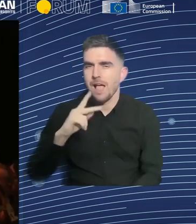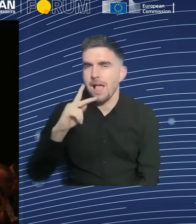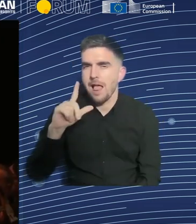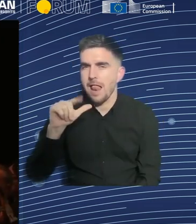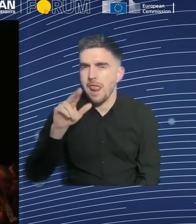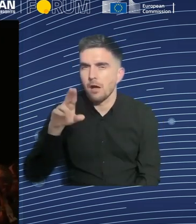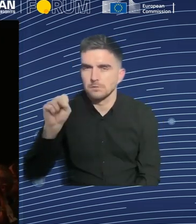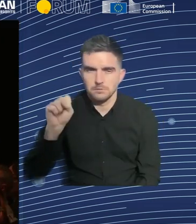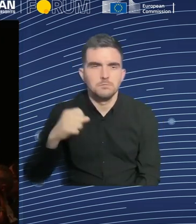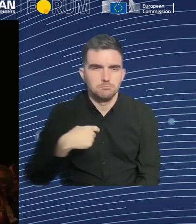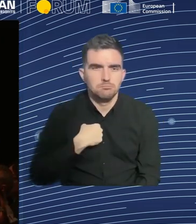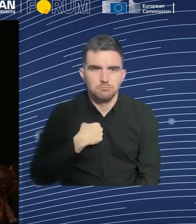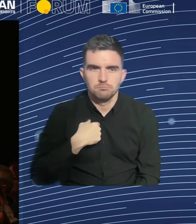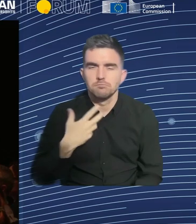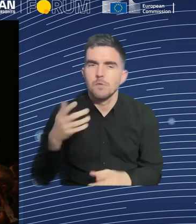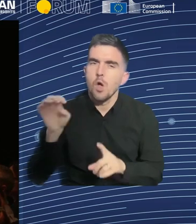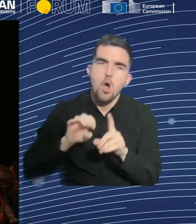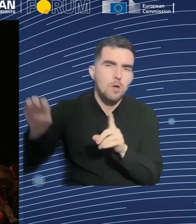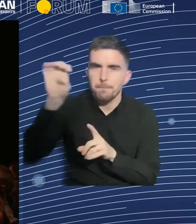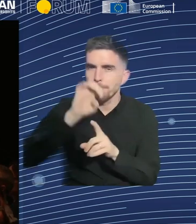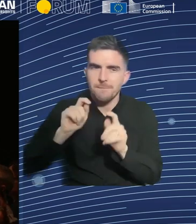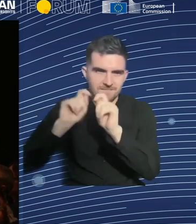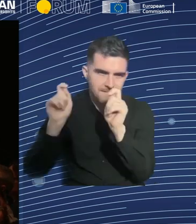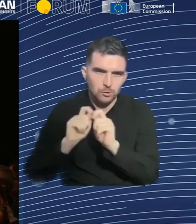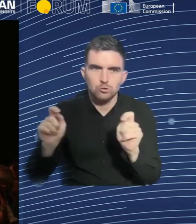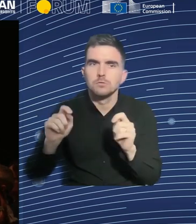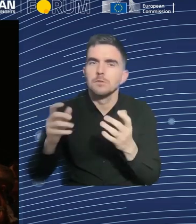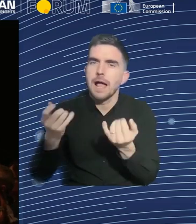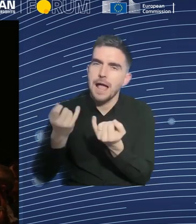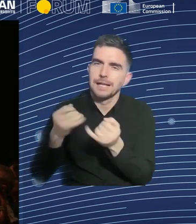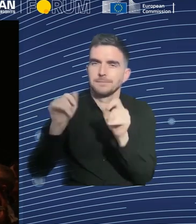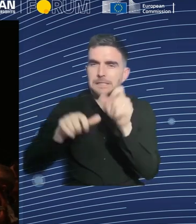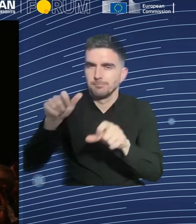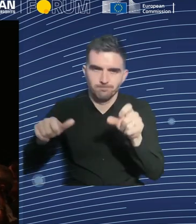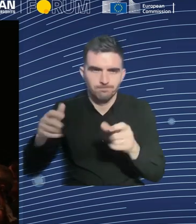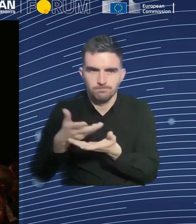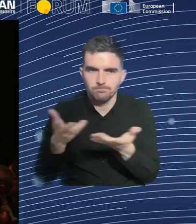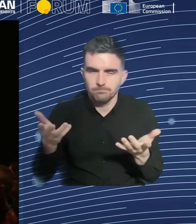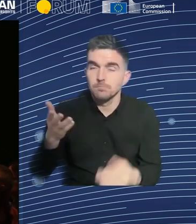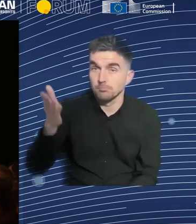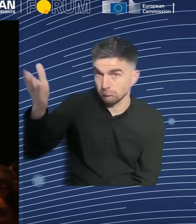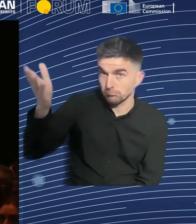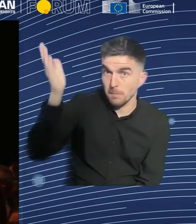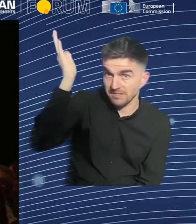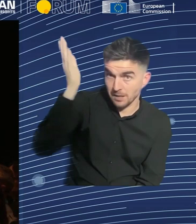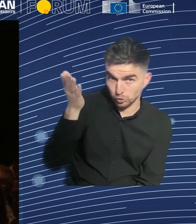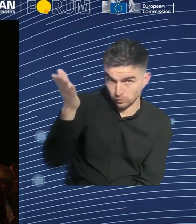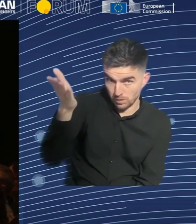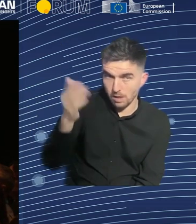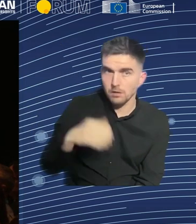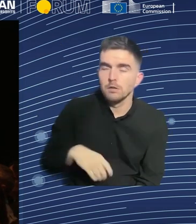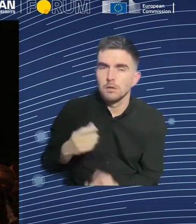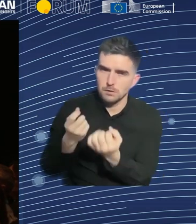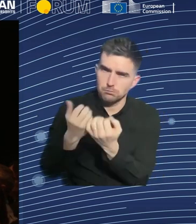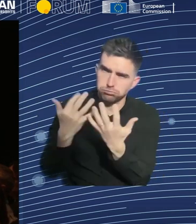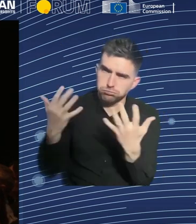Professor Russell. Many years ago, we had meetings from our teachers and they were always saying we're a bit worried